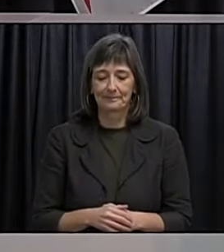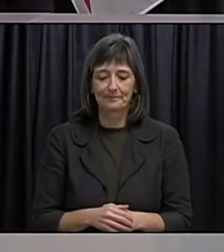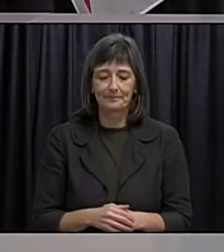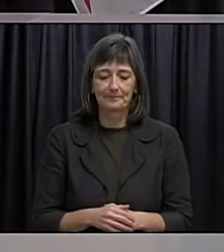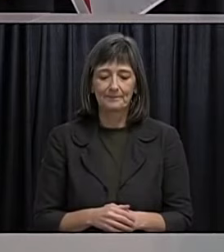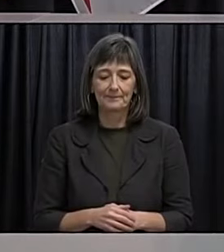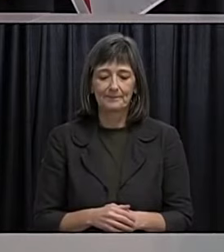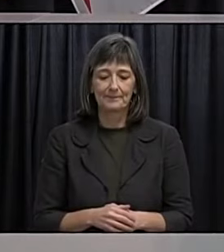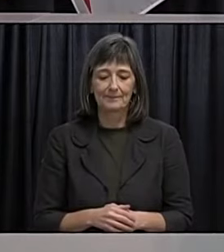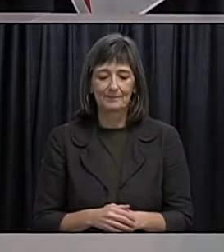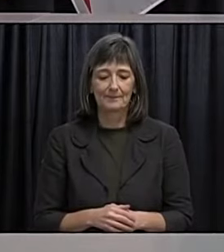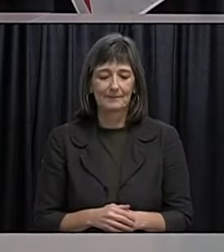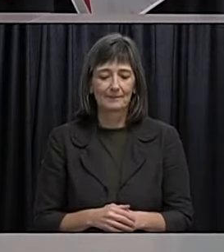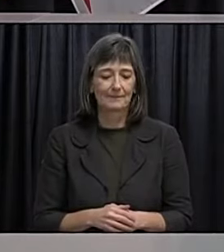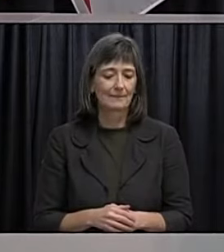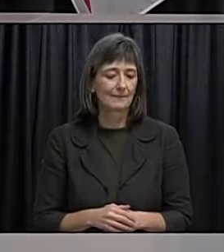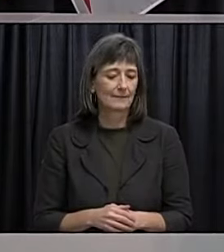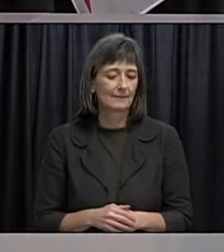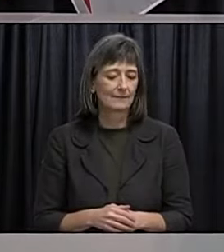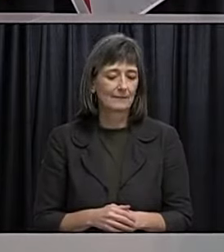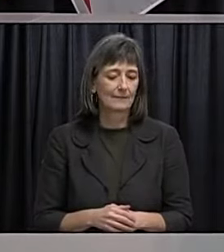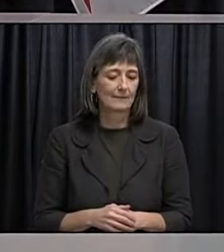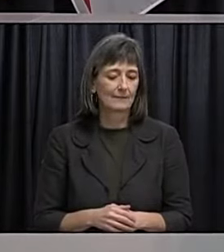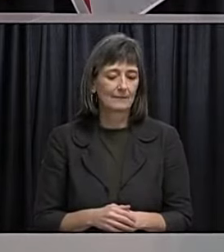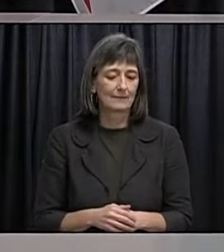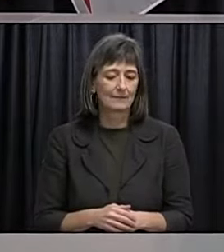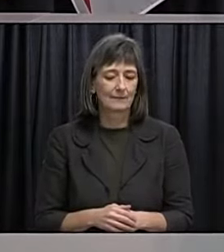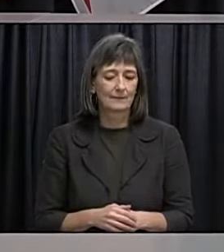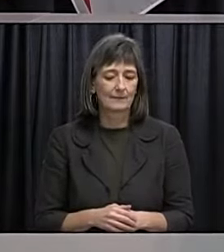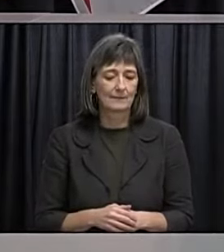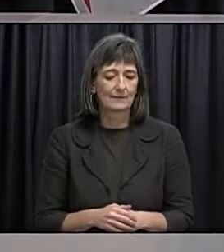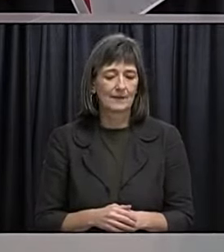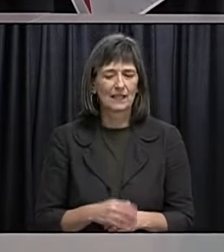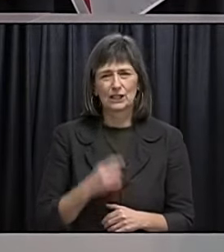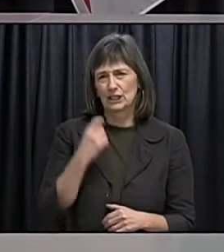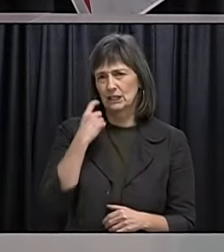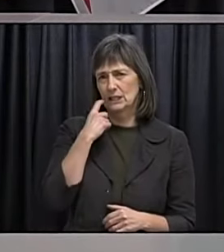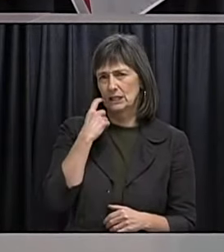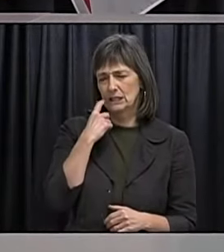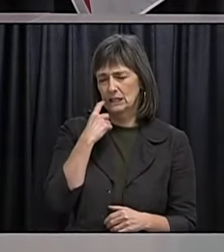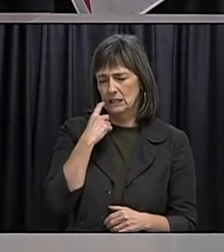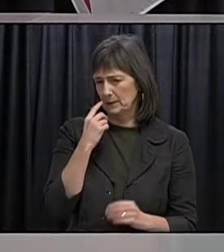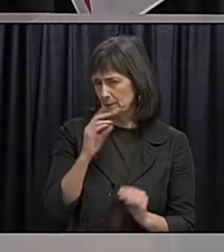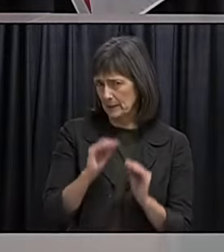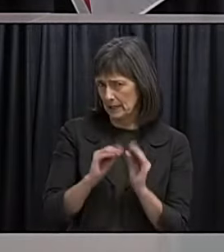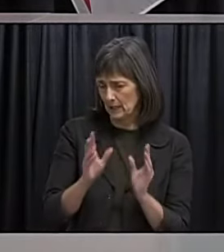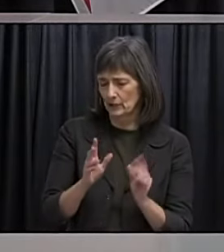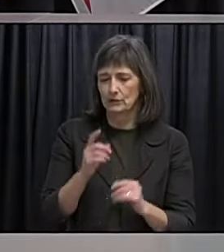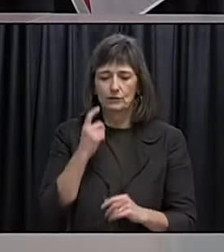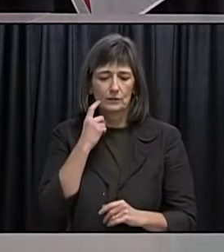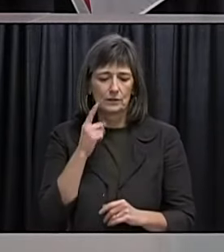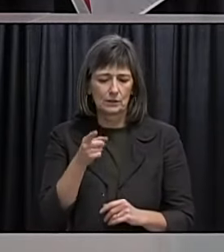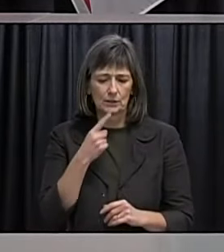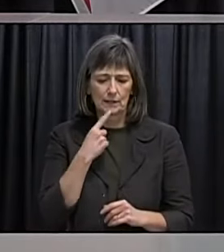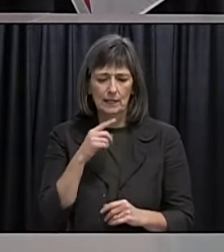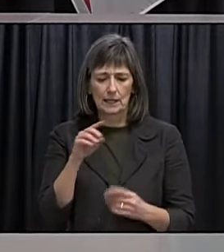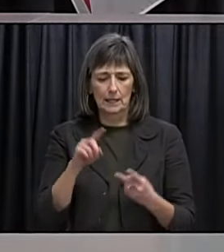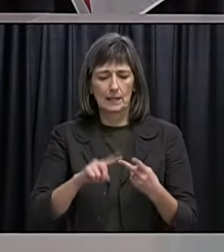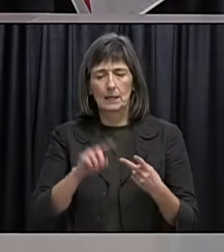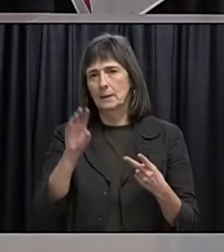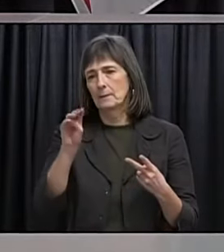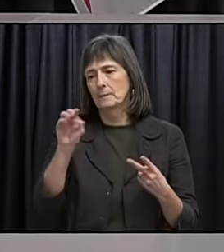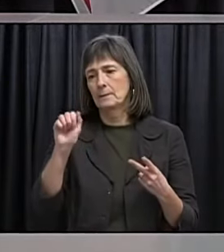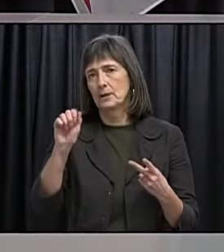Oh. Hi. I wanted to clarify. Minister. A moment ago. You said that. Moderna.